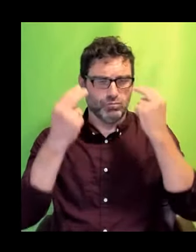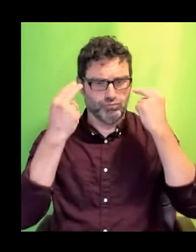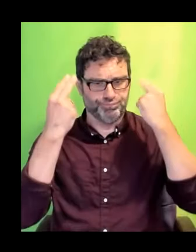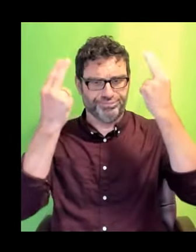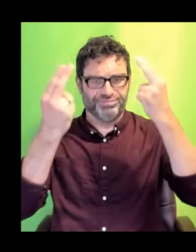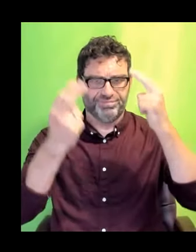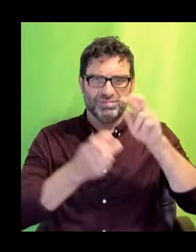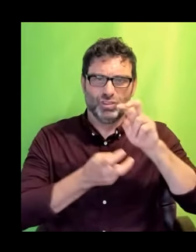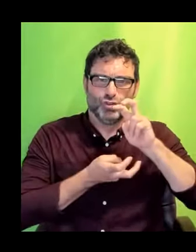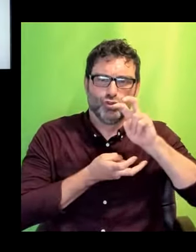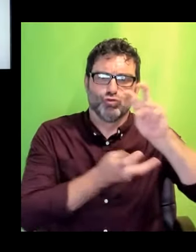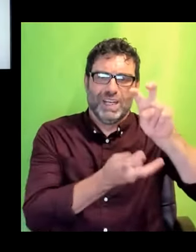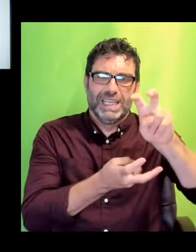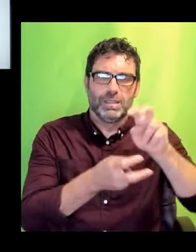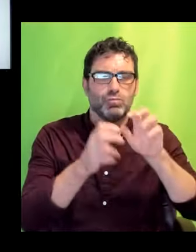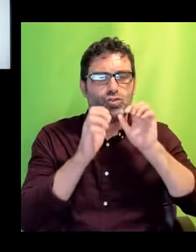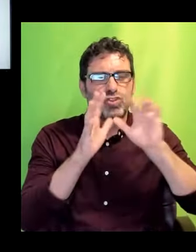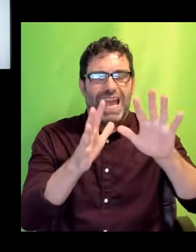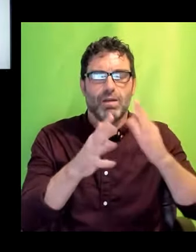Thank you for listening.